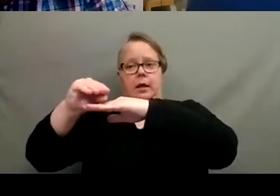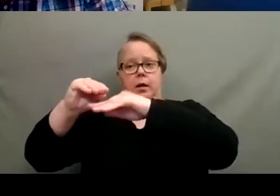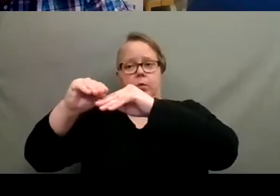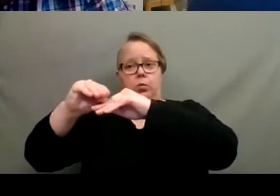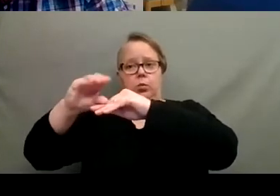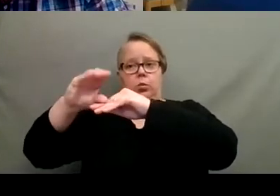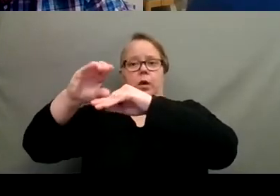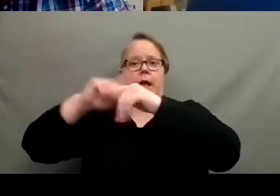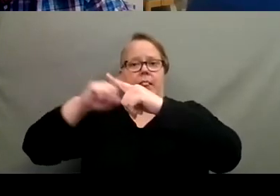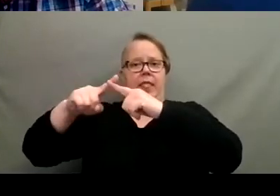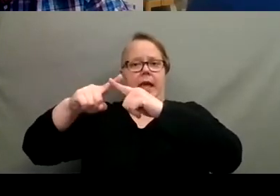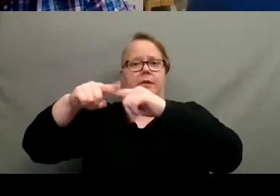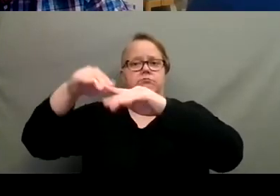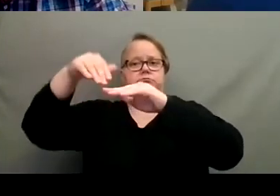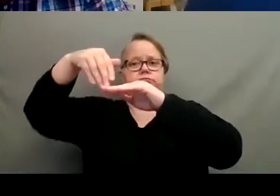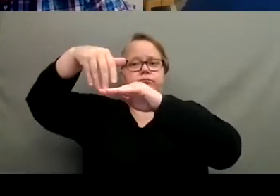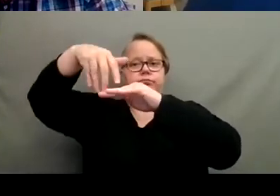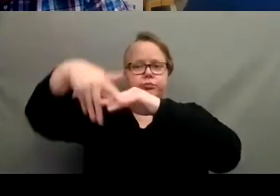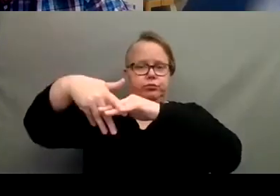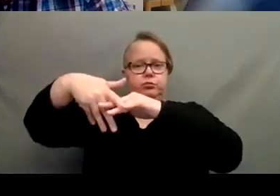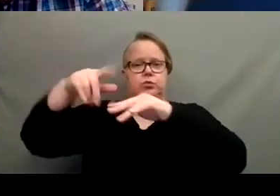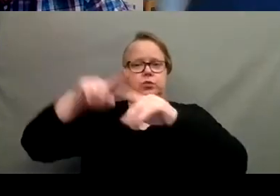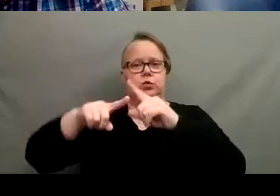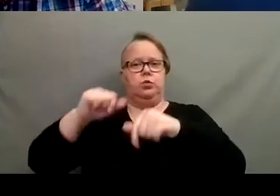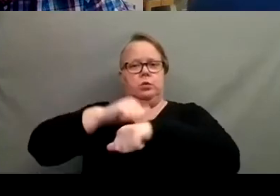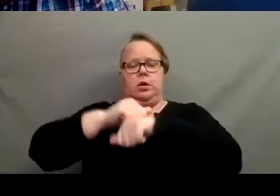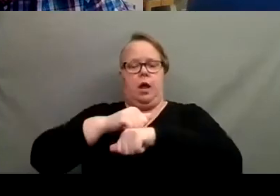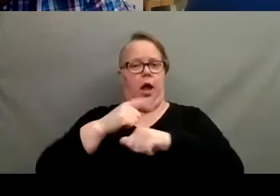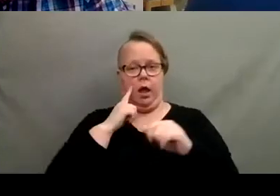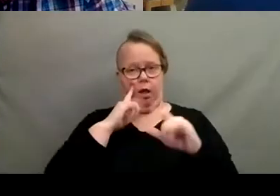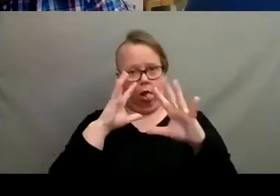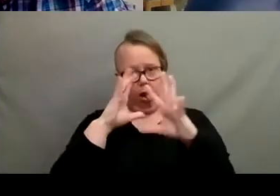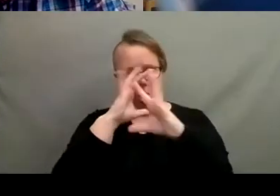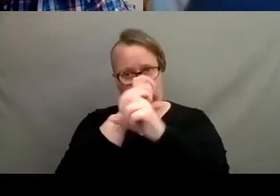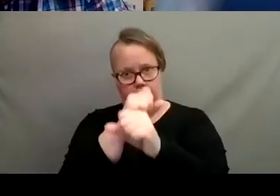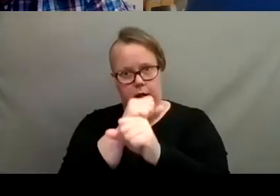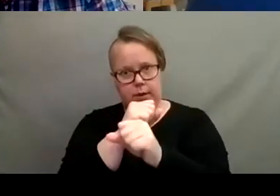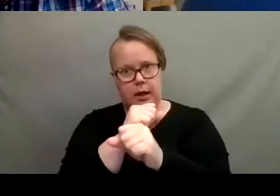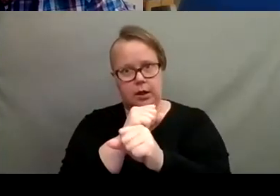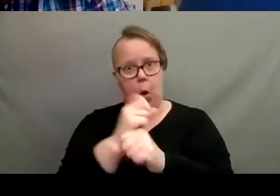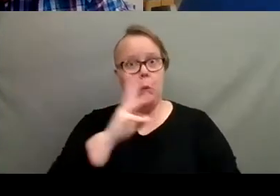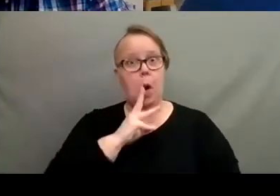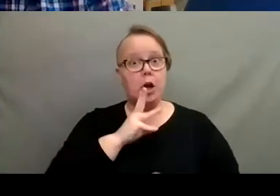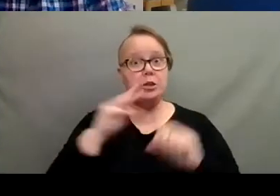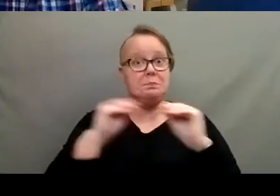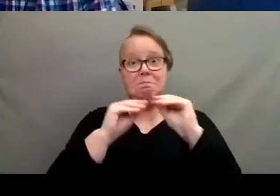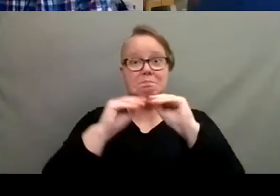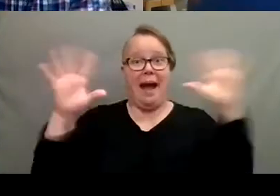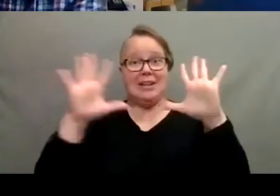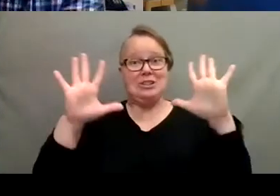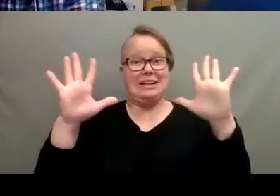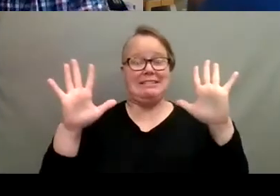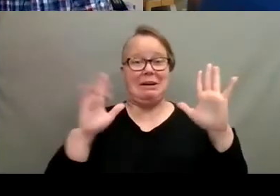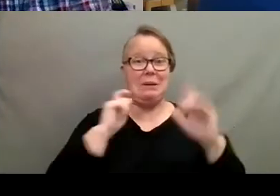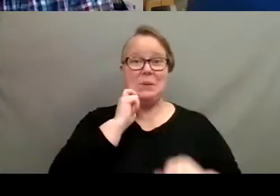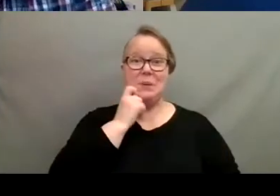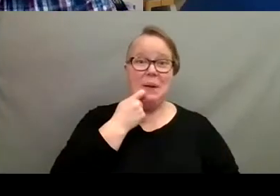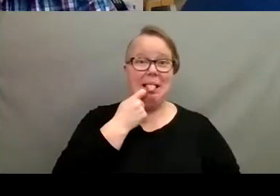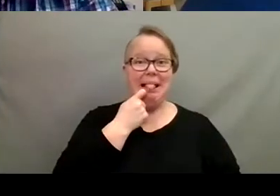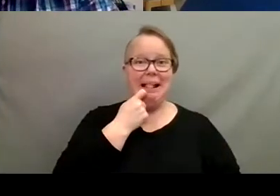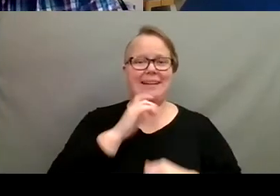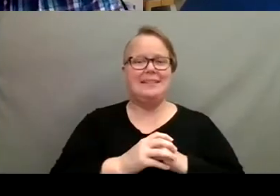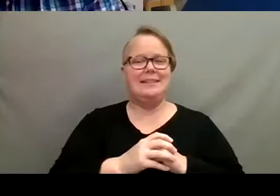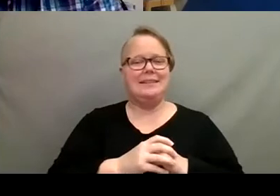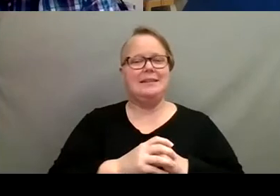that was a very, I thought it was a fascinating moment. I'm like water's magic, you know, it's so cool. Uh,